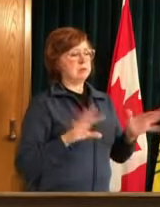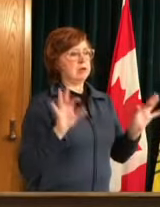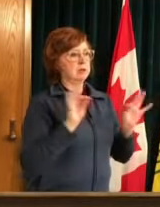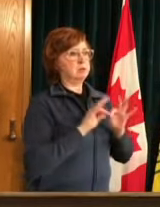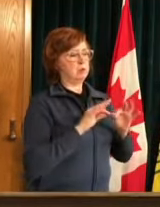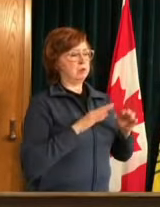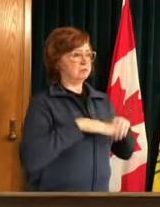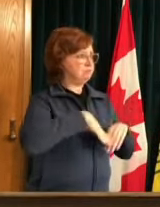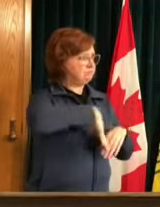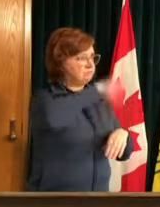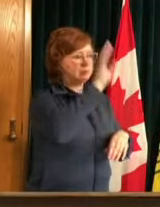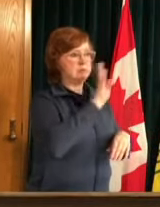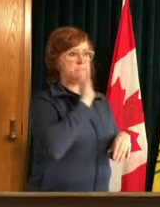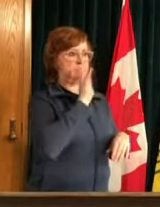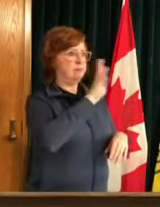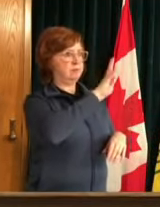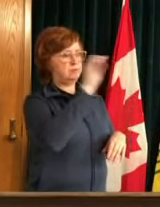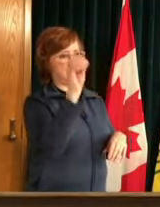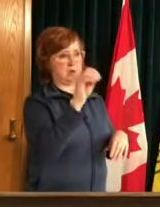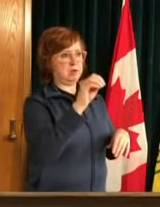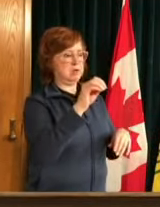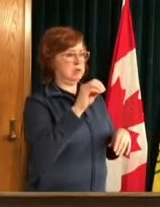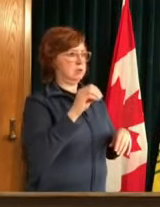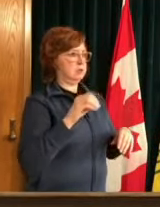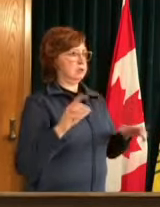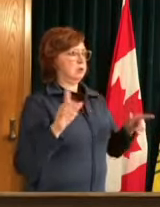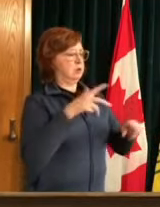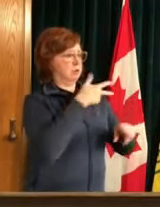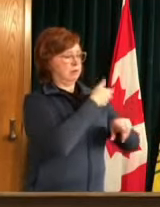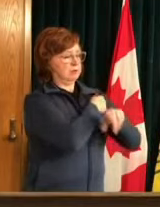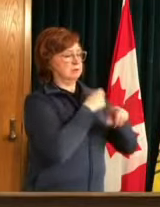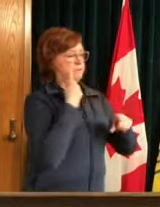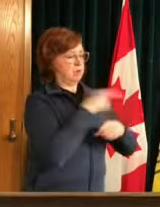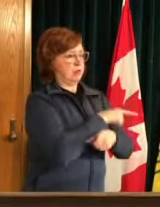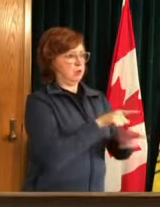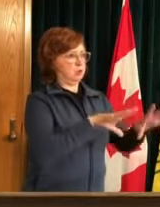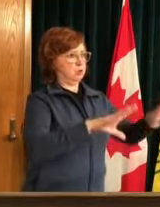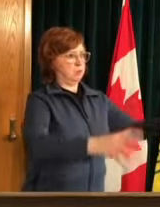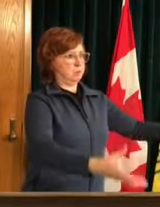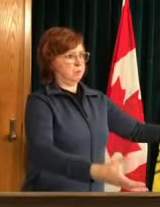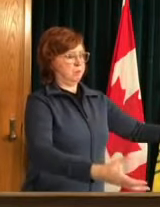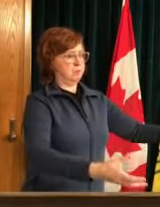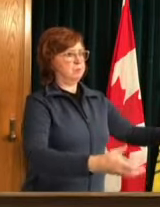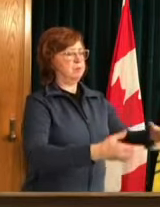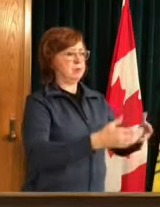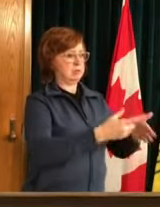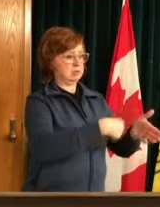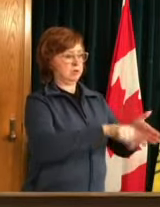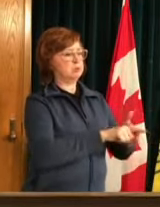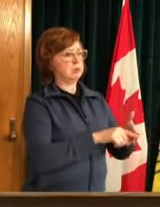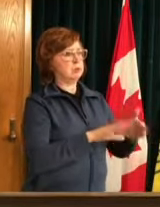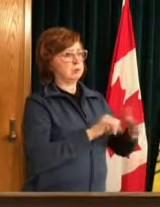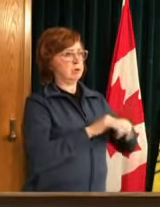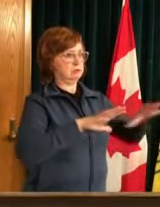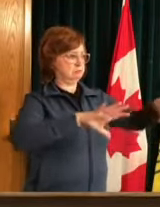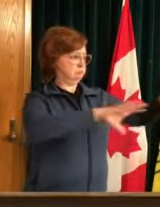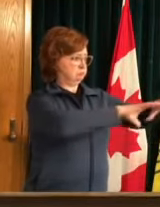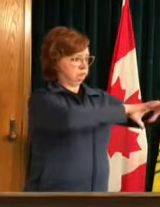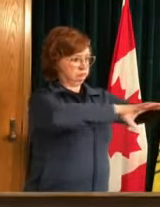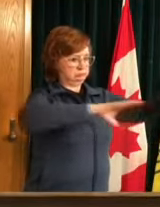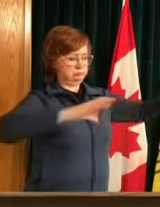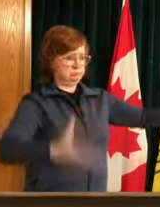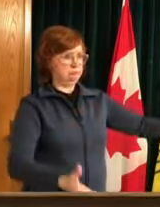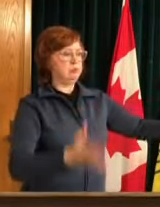over the age of 40 by um by next week uh so i you know i i would say that in the the weeks